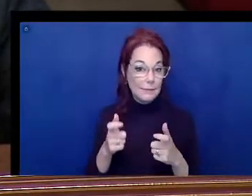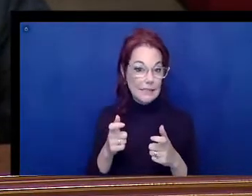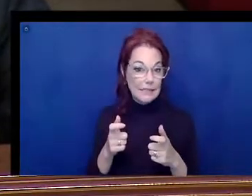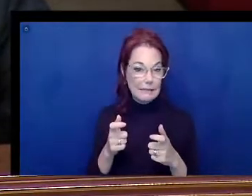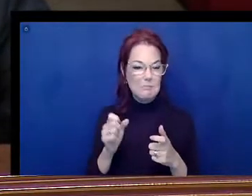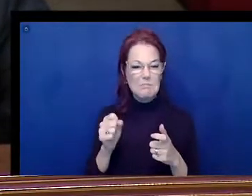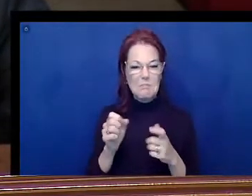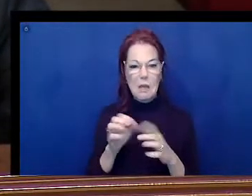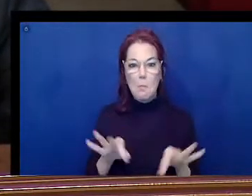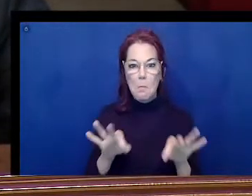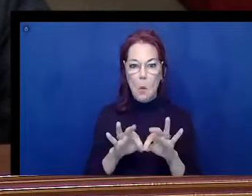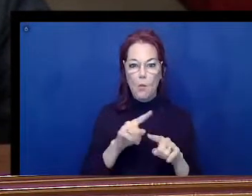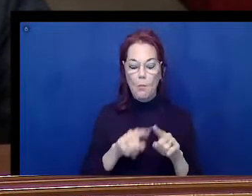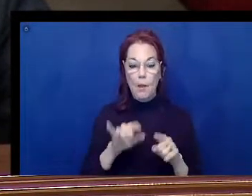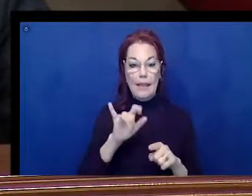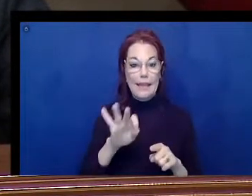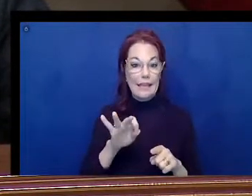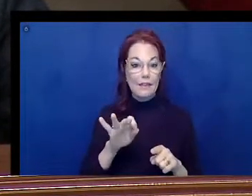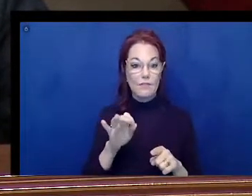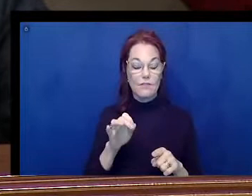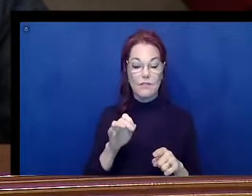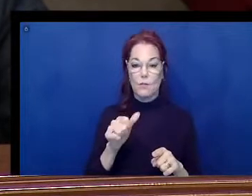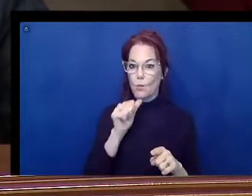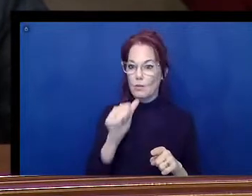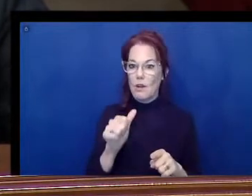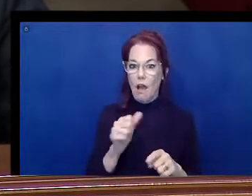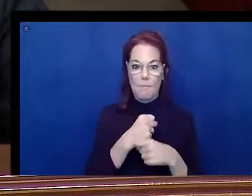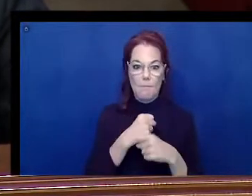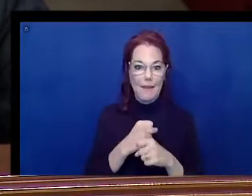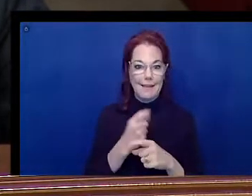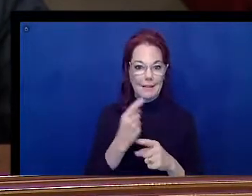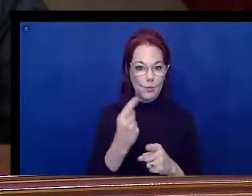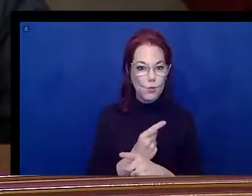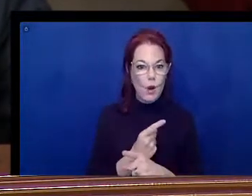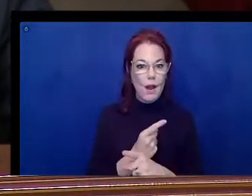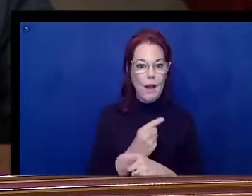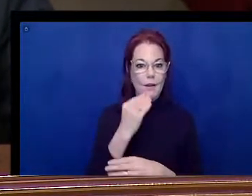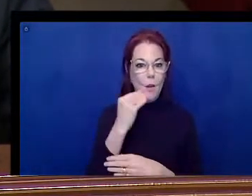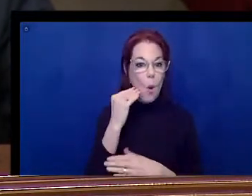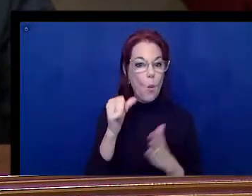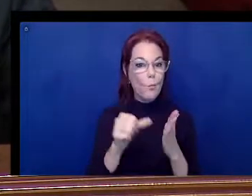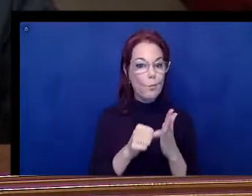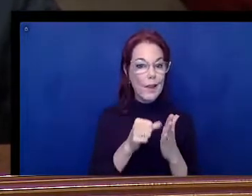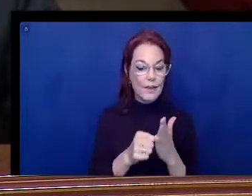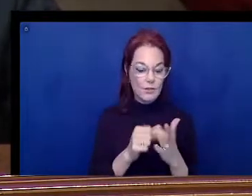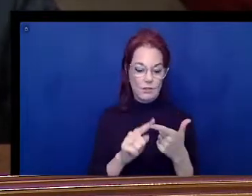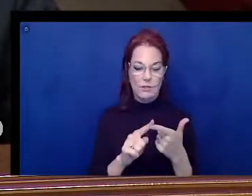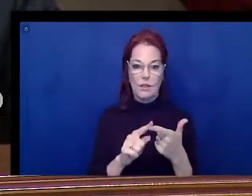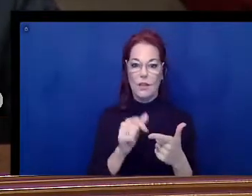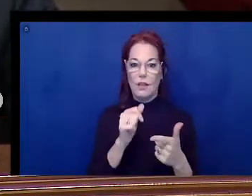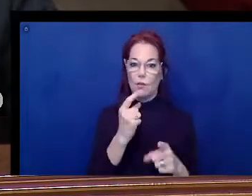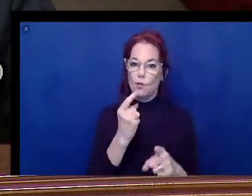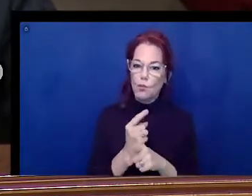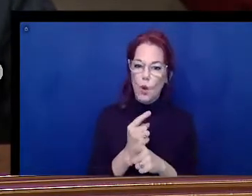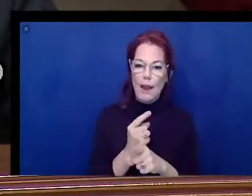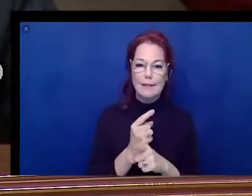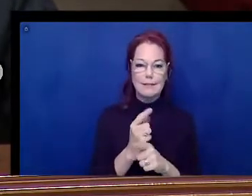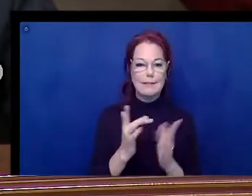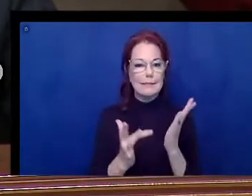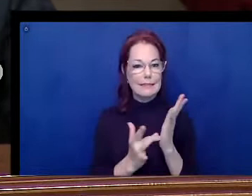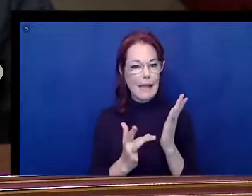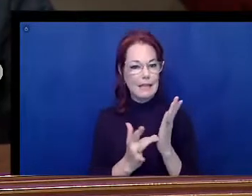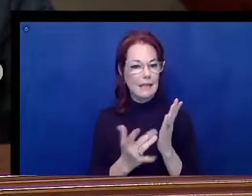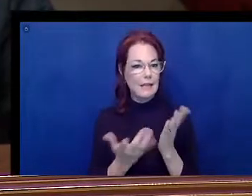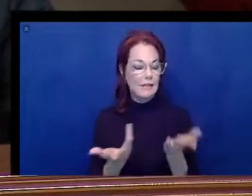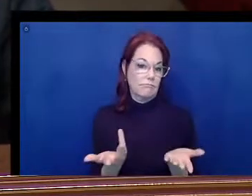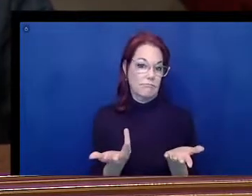formulating the right homepages, the right techniques, I would welcome any of you